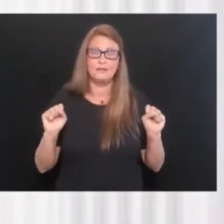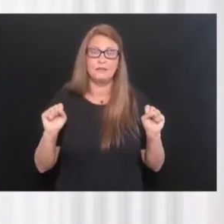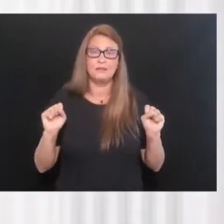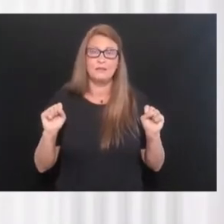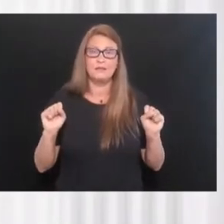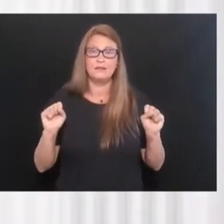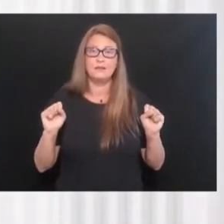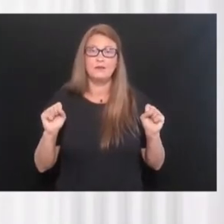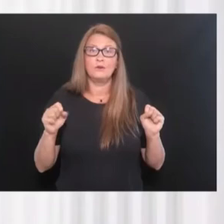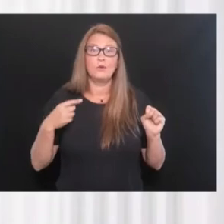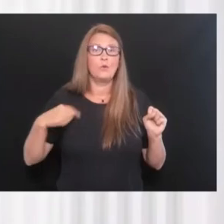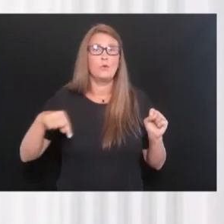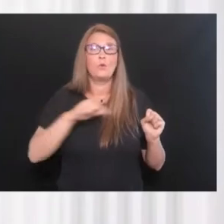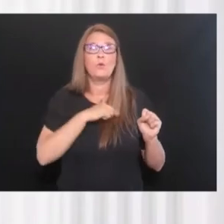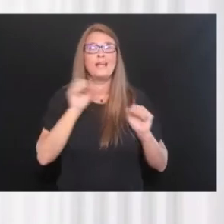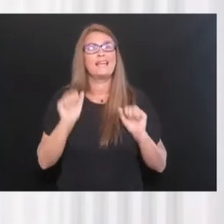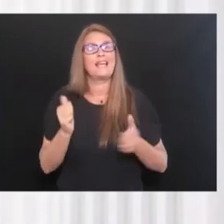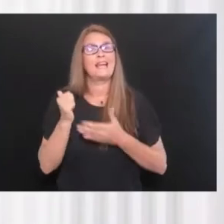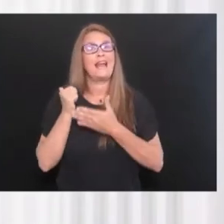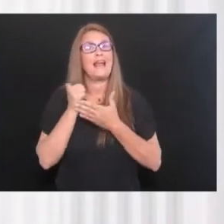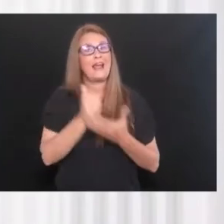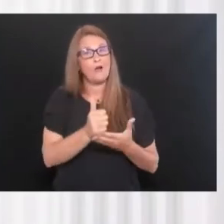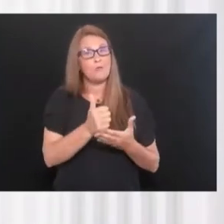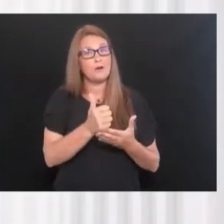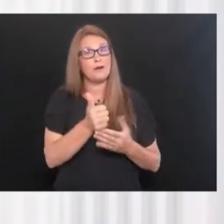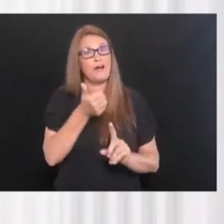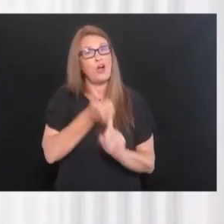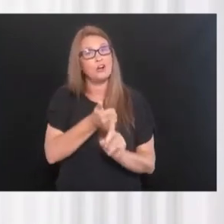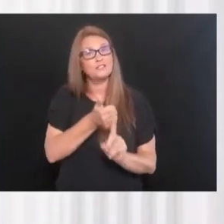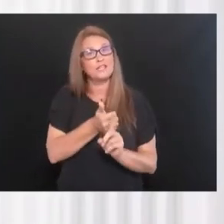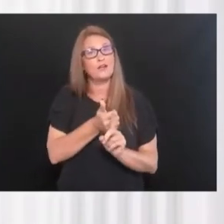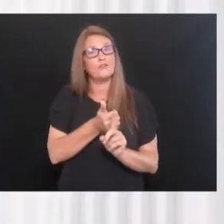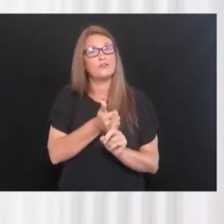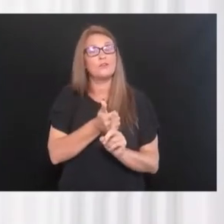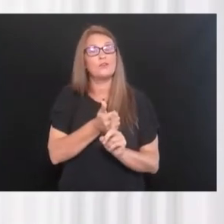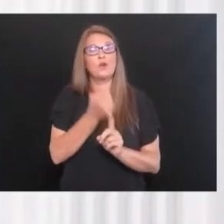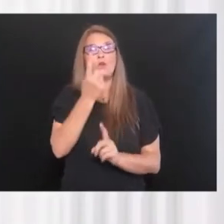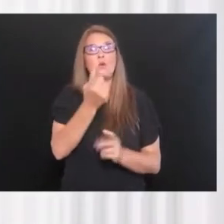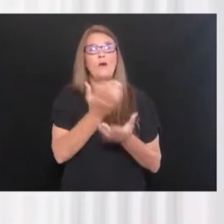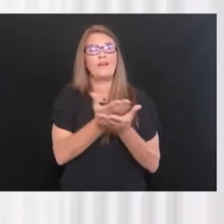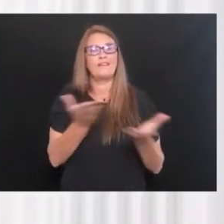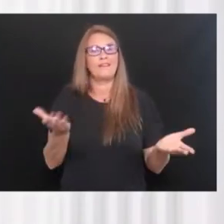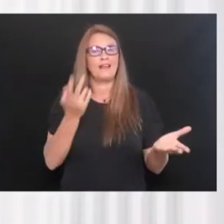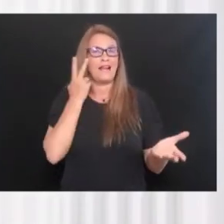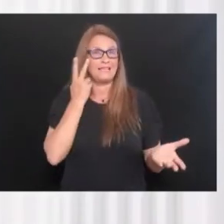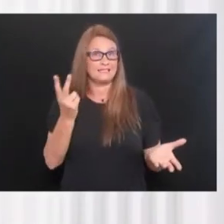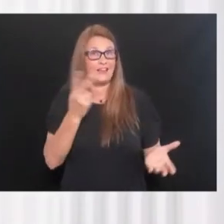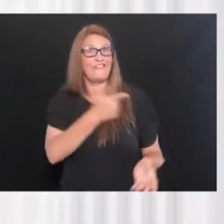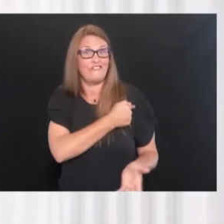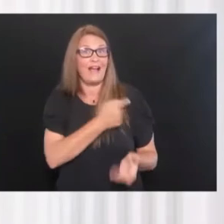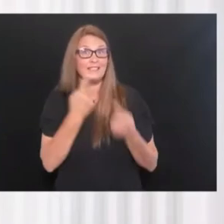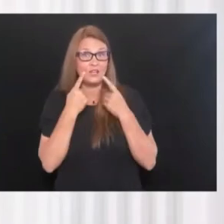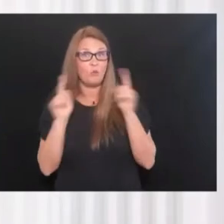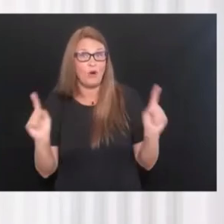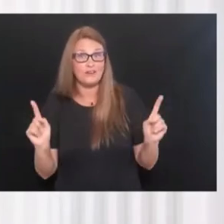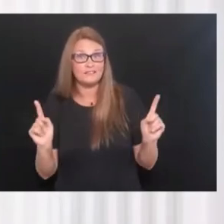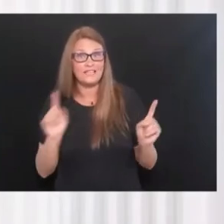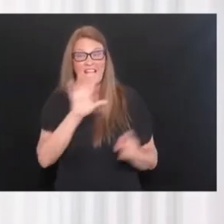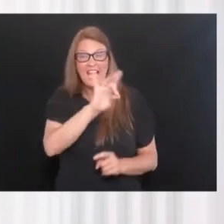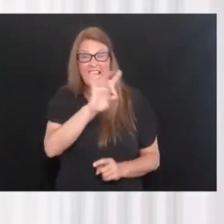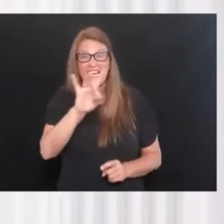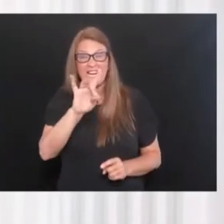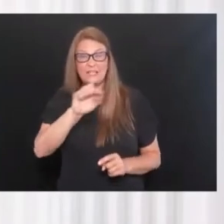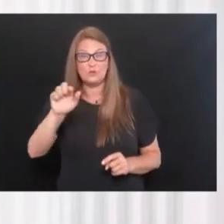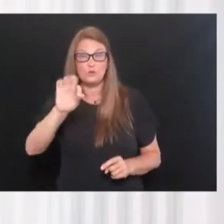but we can help ourselves because the one thing I'm seeing is the vaccine does work. 88 to 95